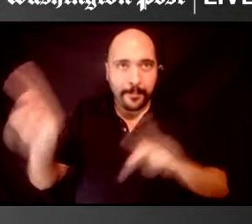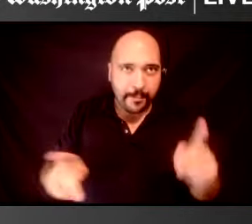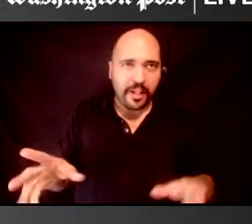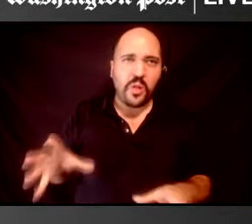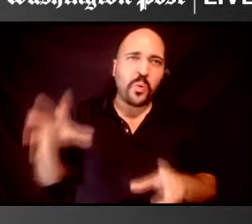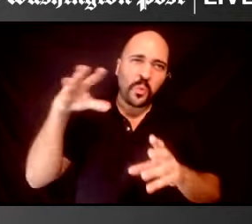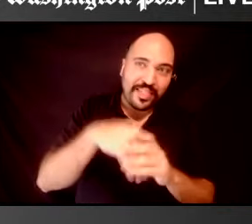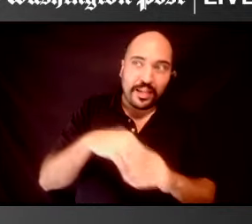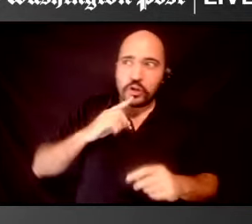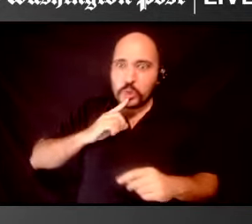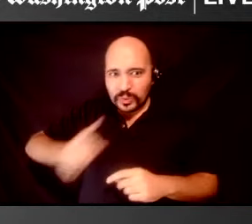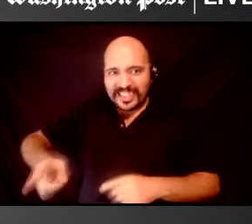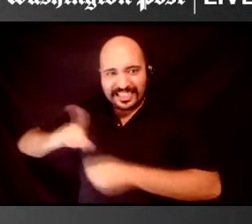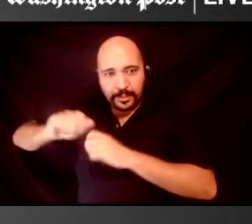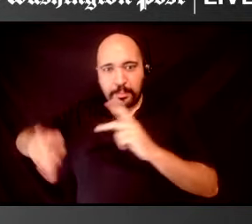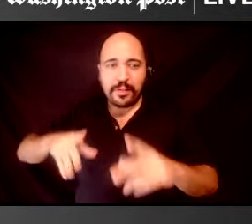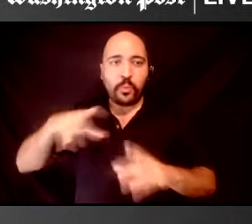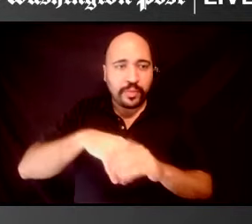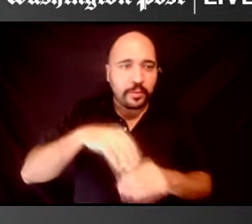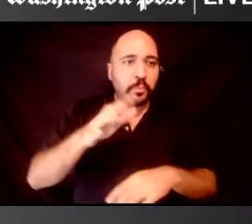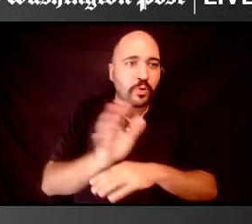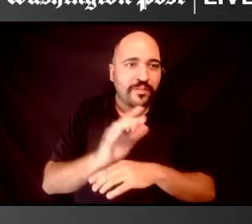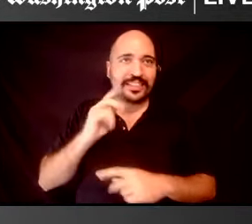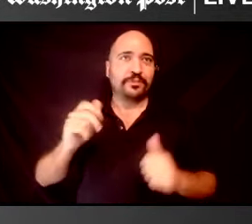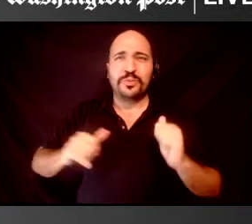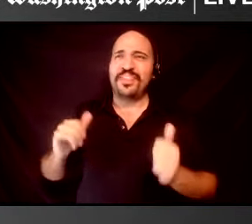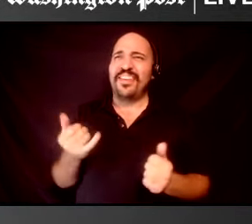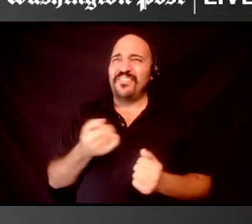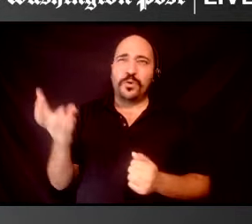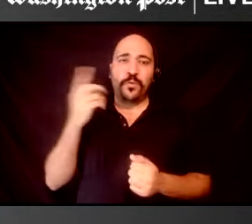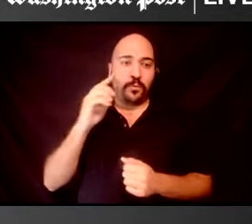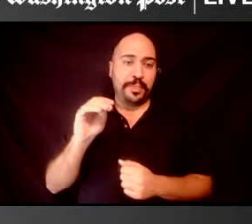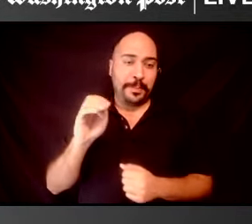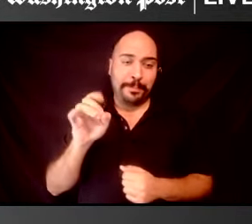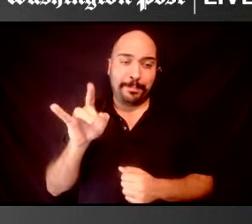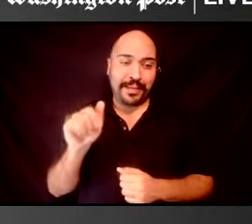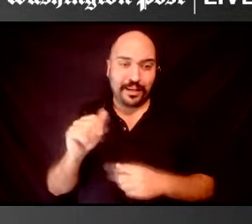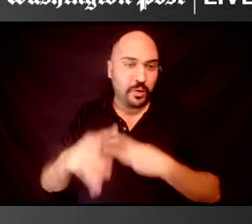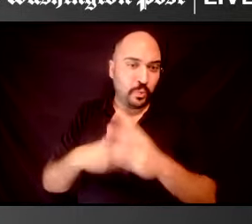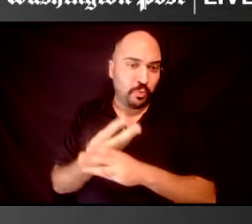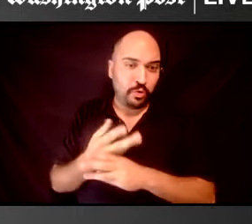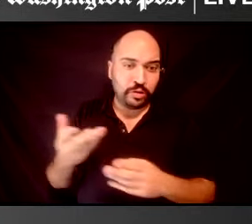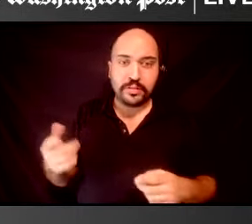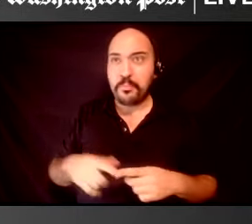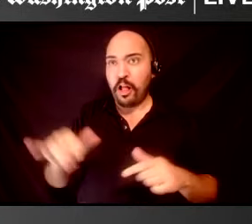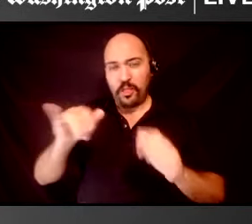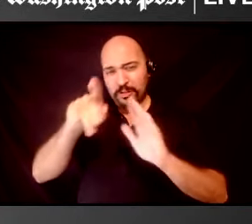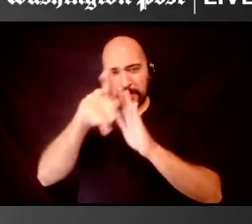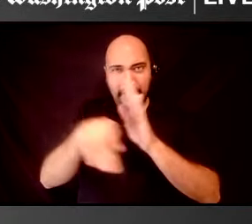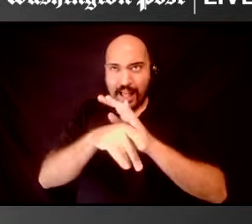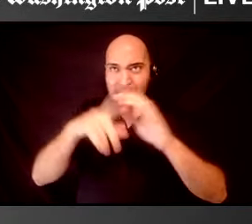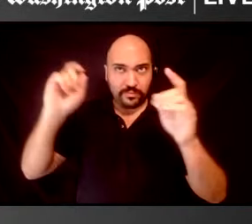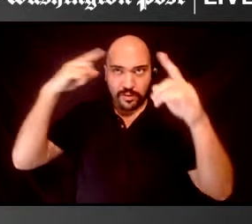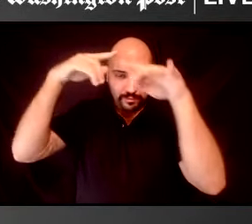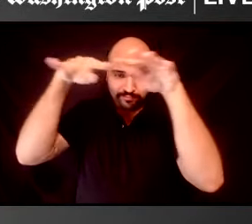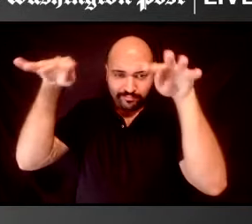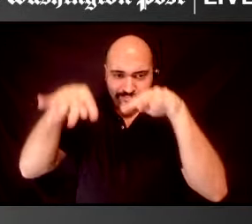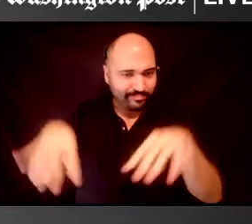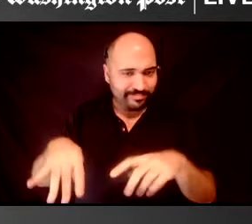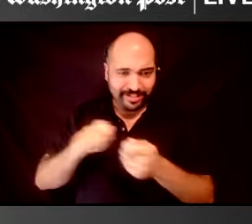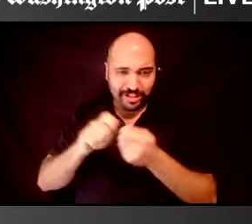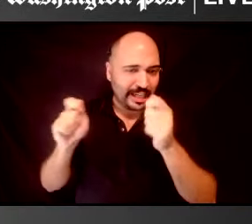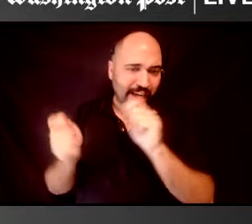TV shows. You know, those are just a few for media, but you know, it's also top-down policy change. It's,